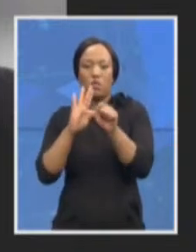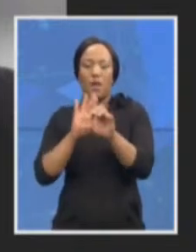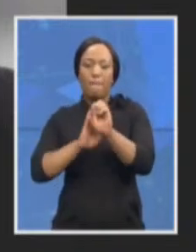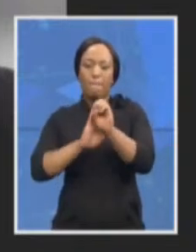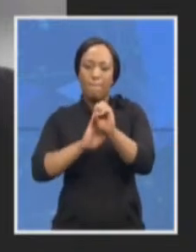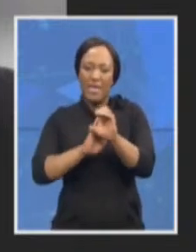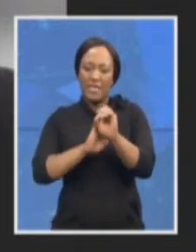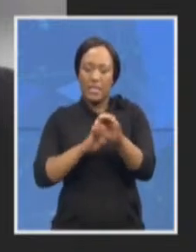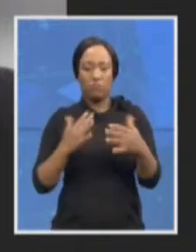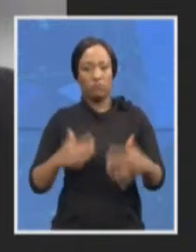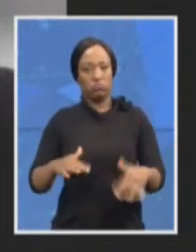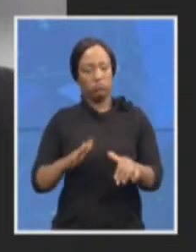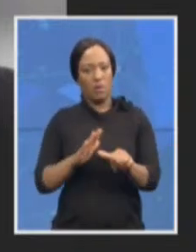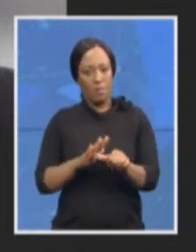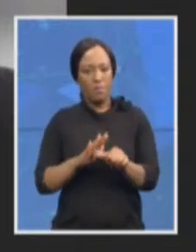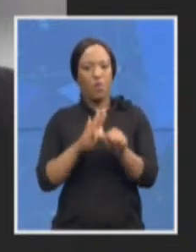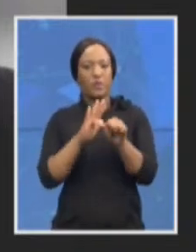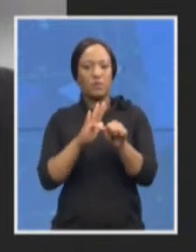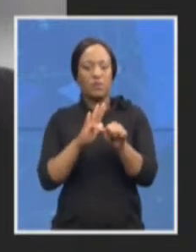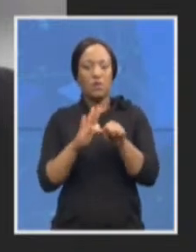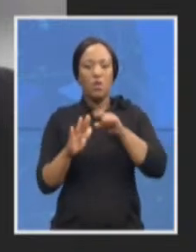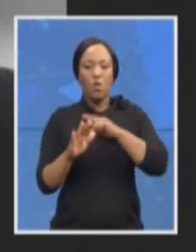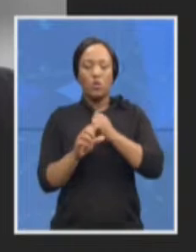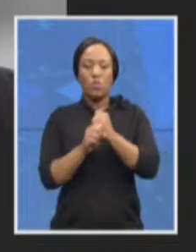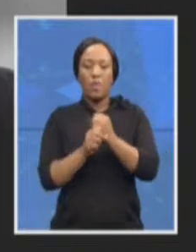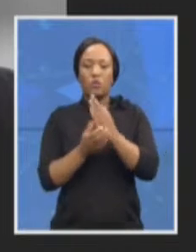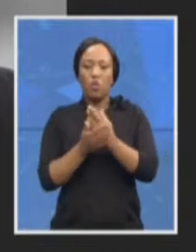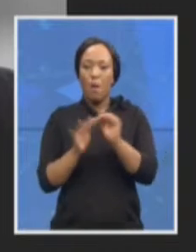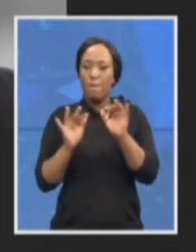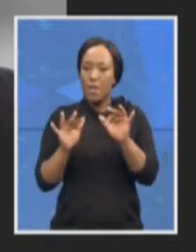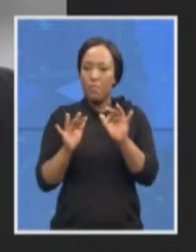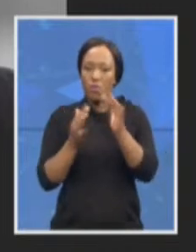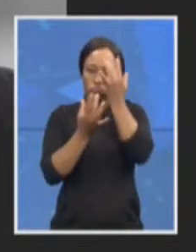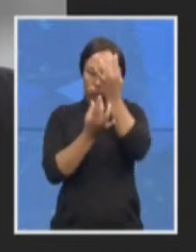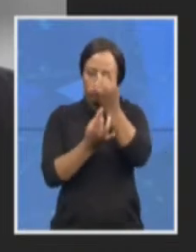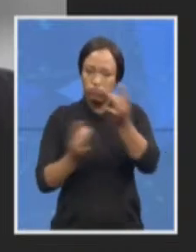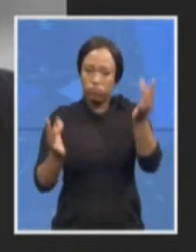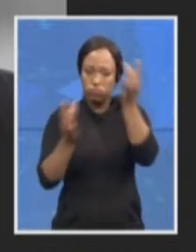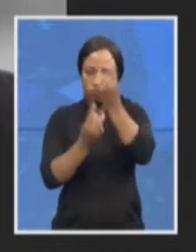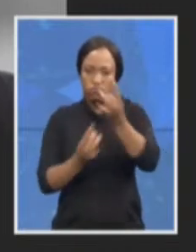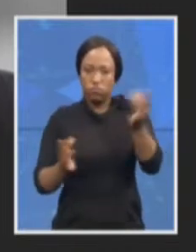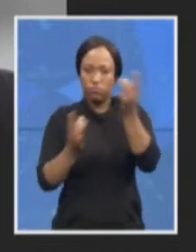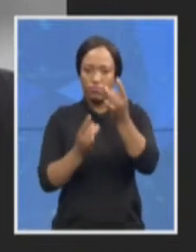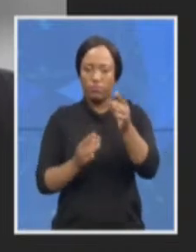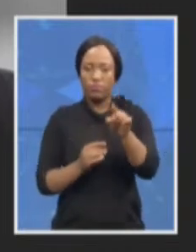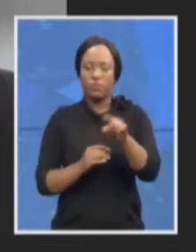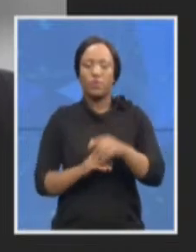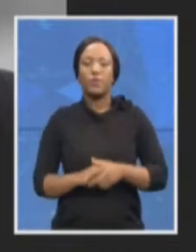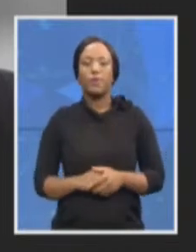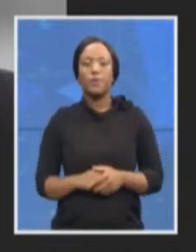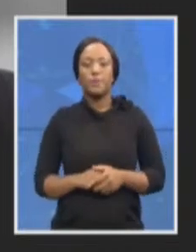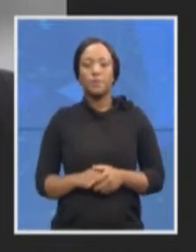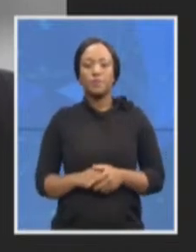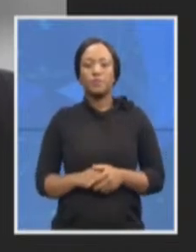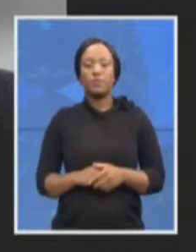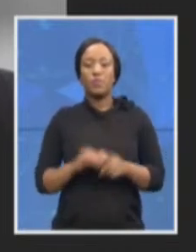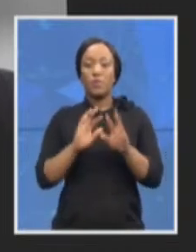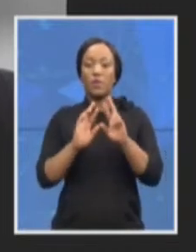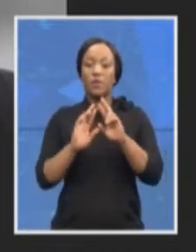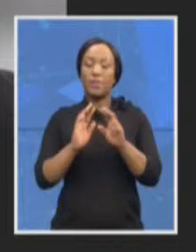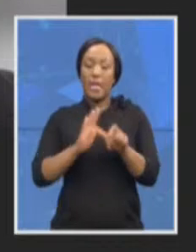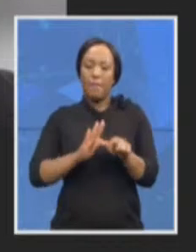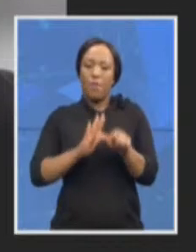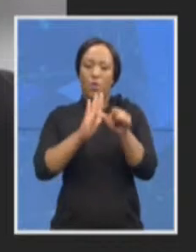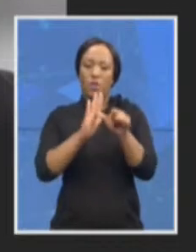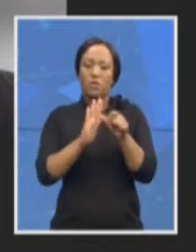keeping the people of South Africa informed importantly the impact of investigative journalism we